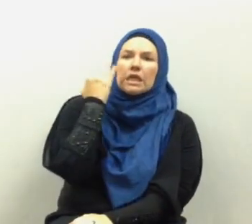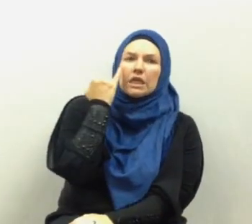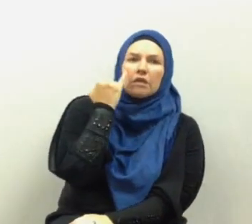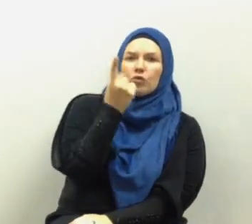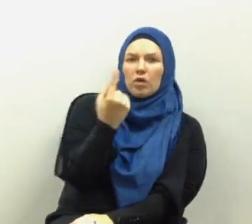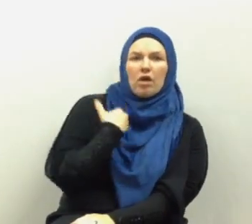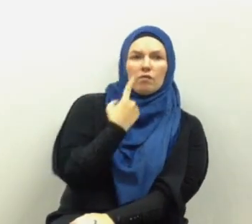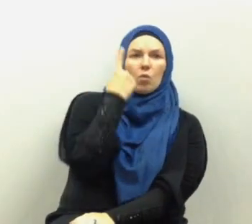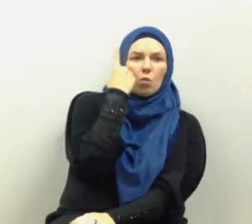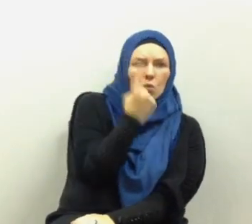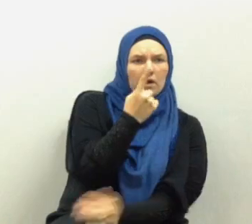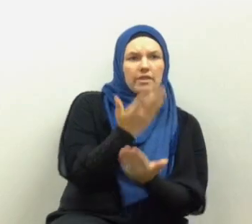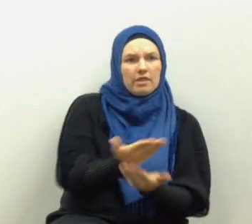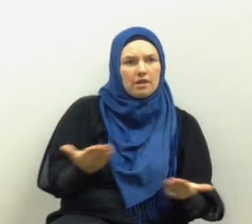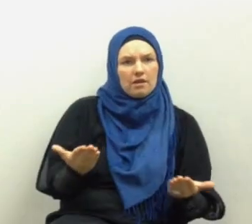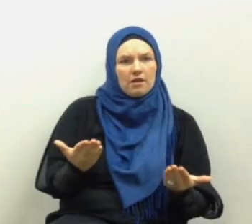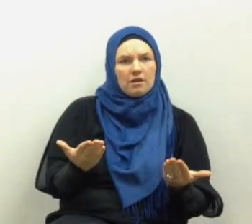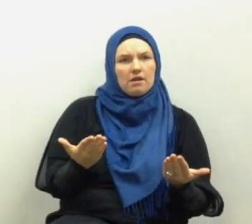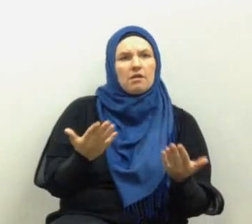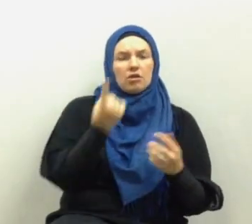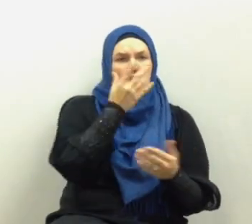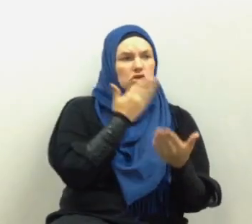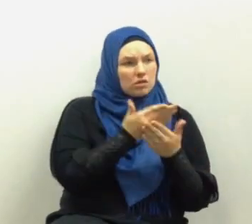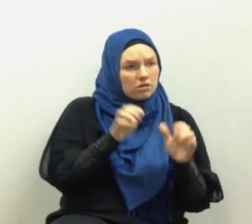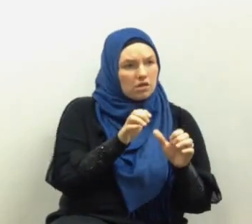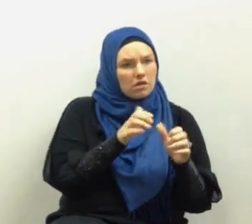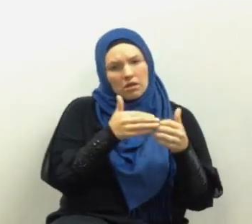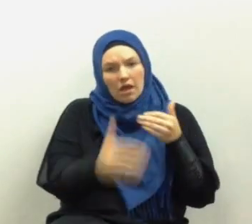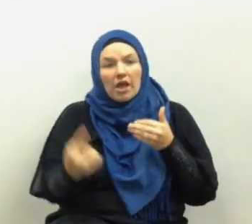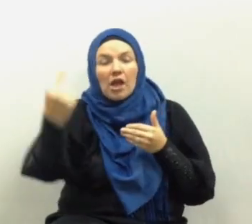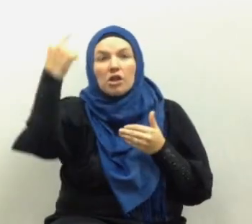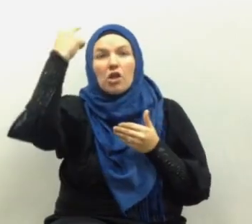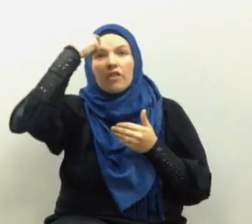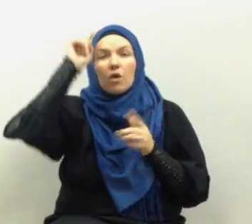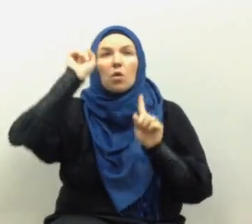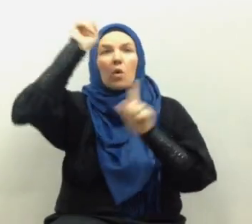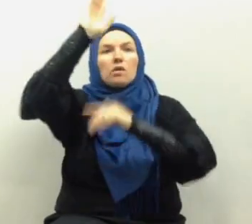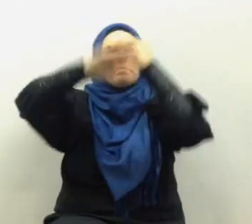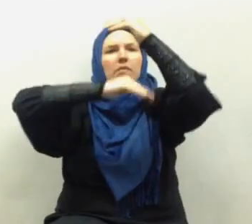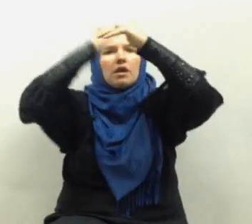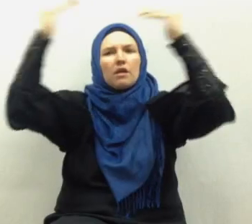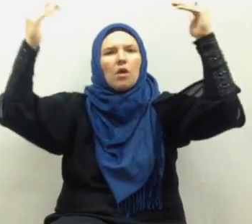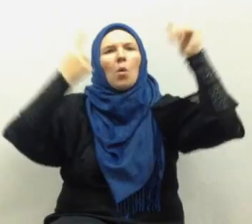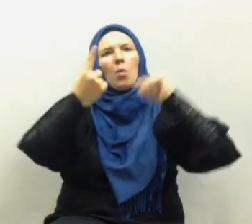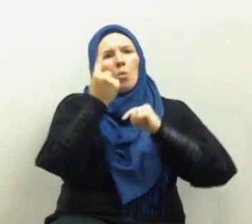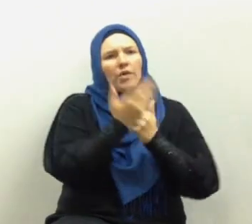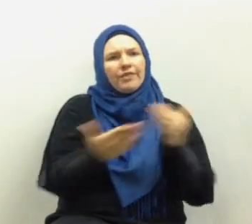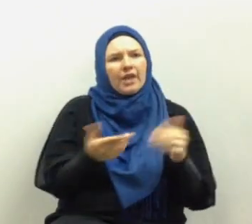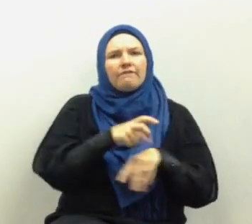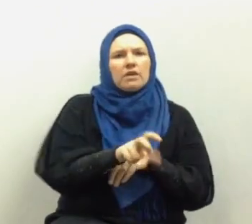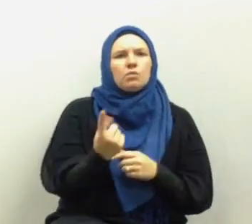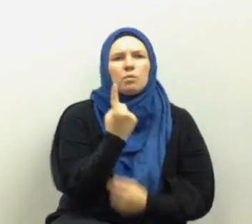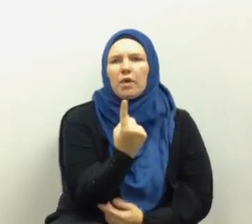if you have one thing to invest in the rest of your life that you think will take you to paradise what this